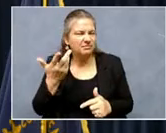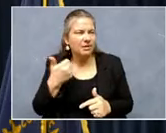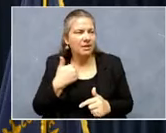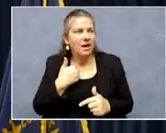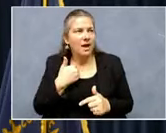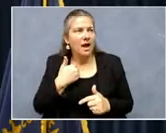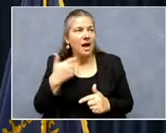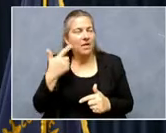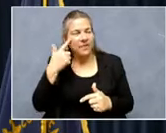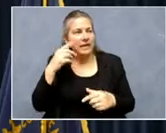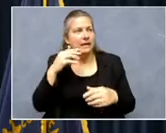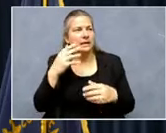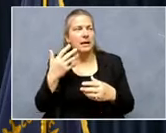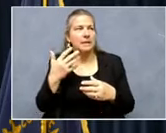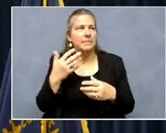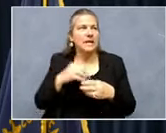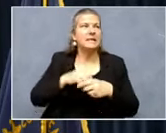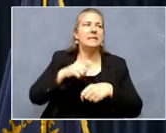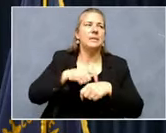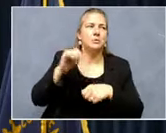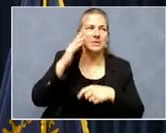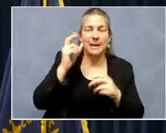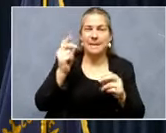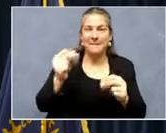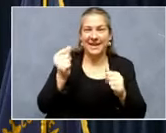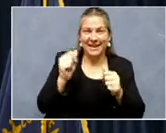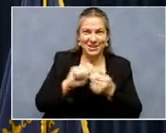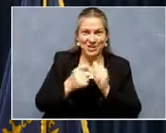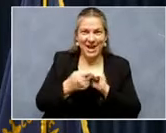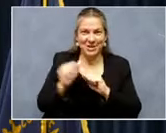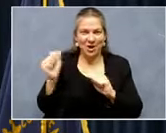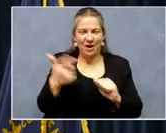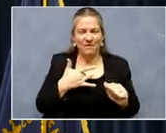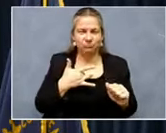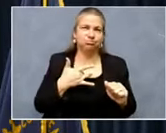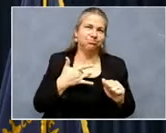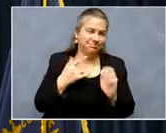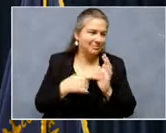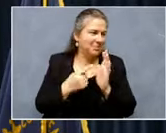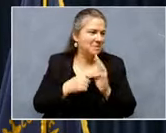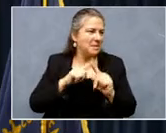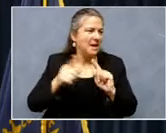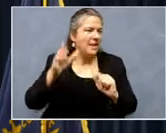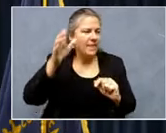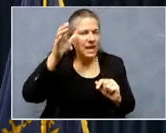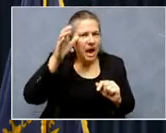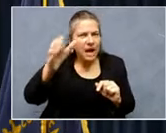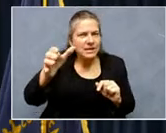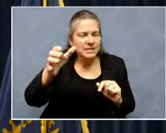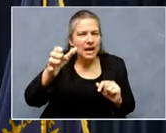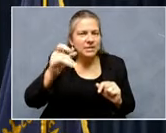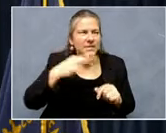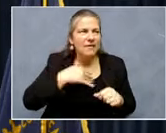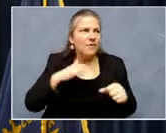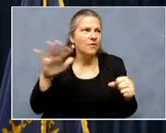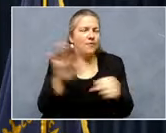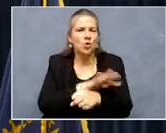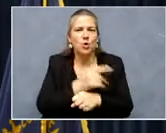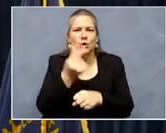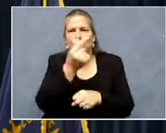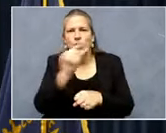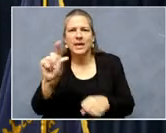time, cause immediate change gets, gets everybody in time, the concept of having an entire green space, uh,